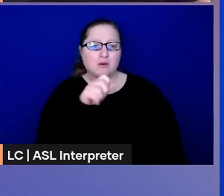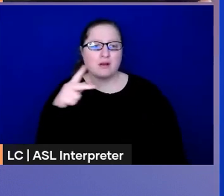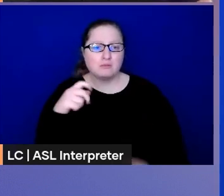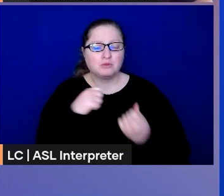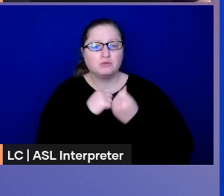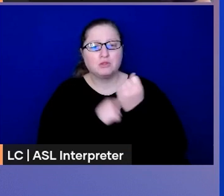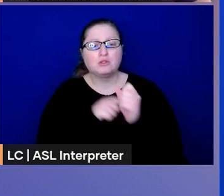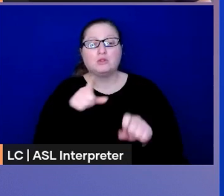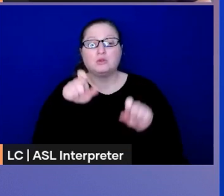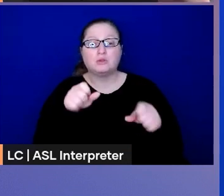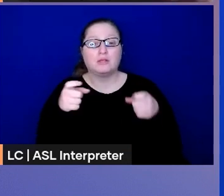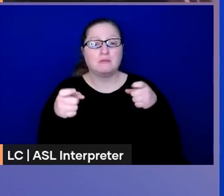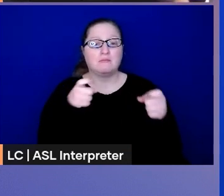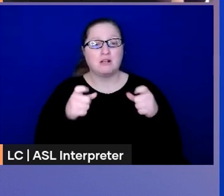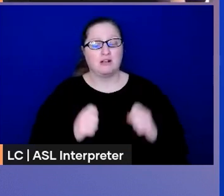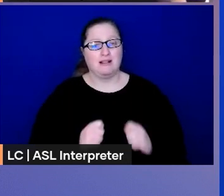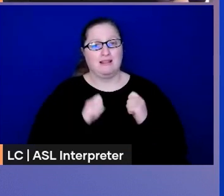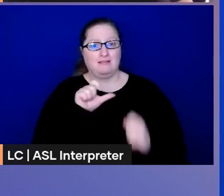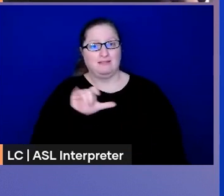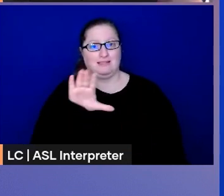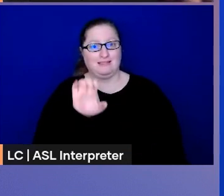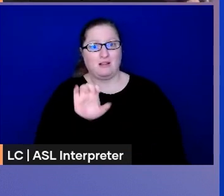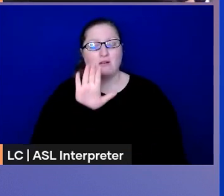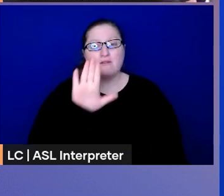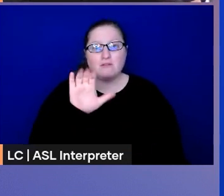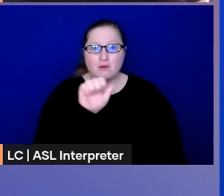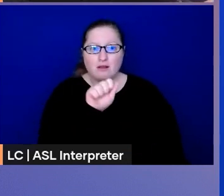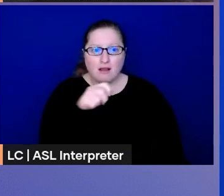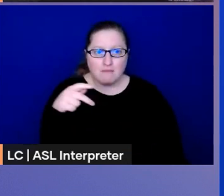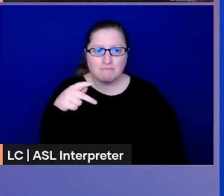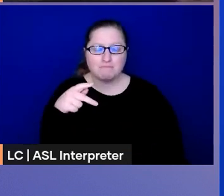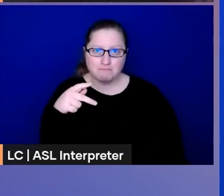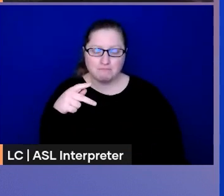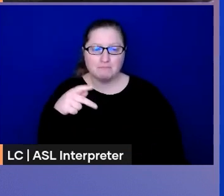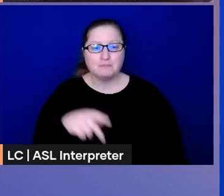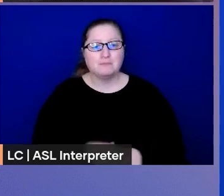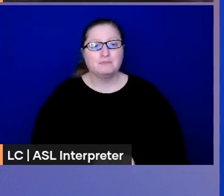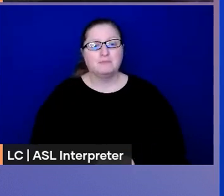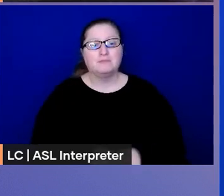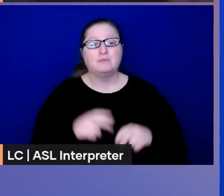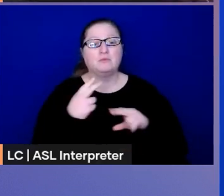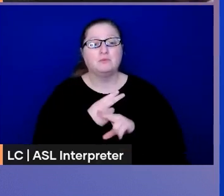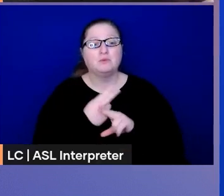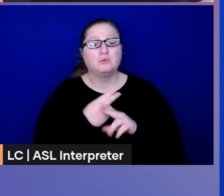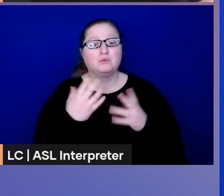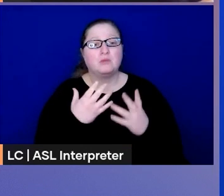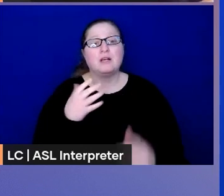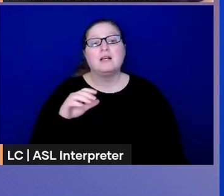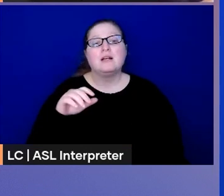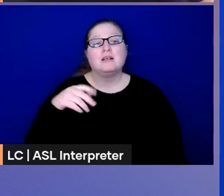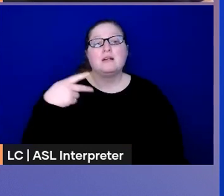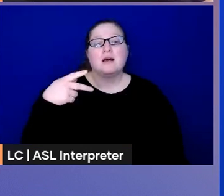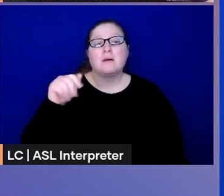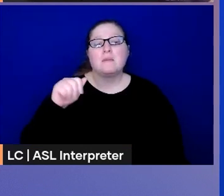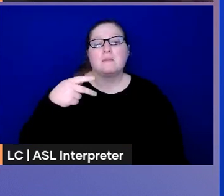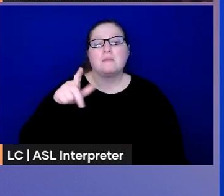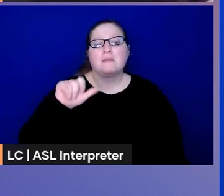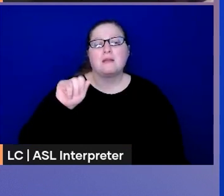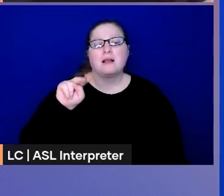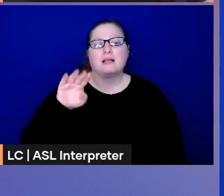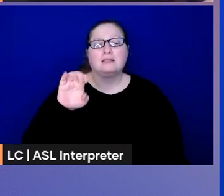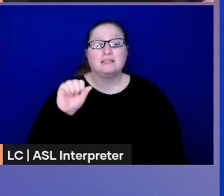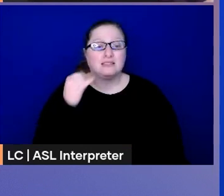manage the life cycle of the application using Atlantis. For you that don't know,